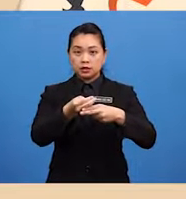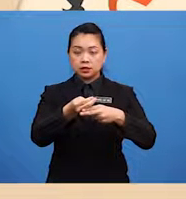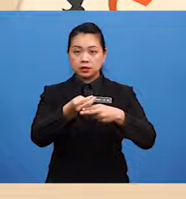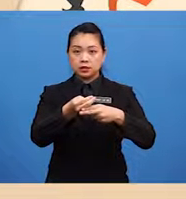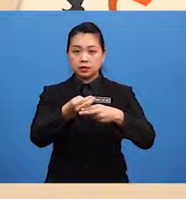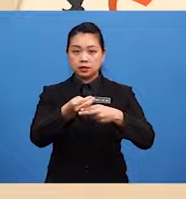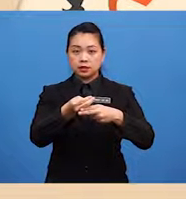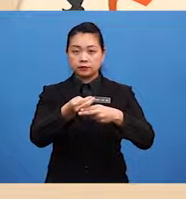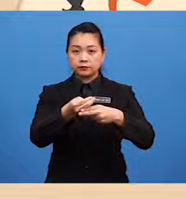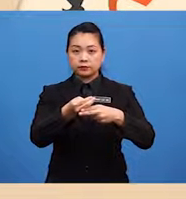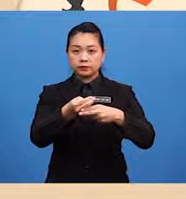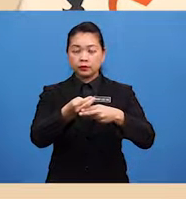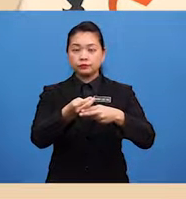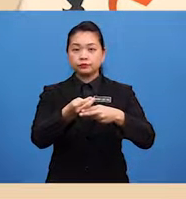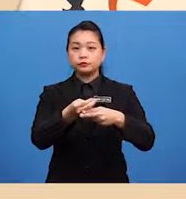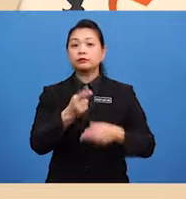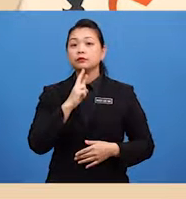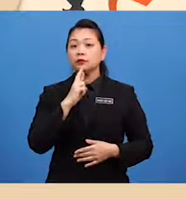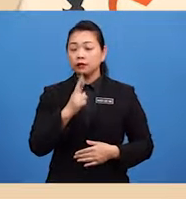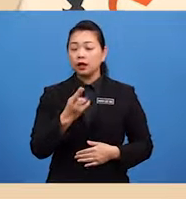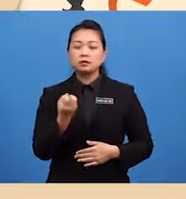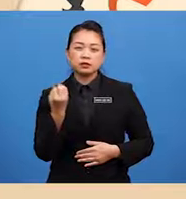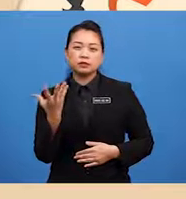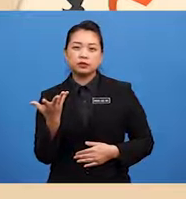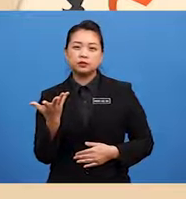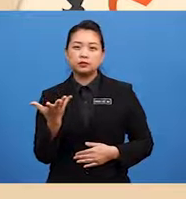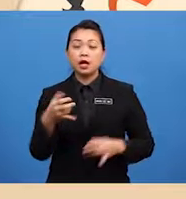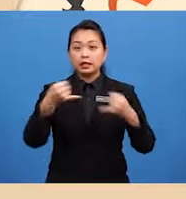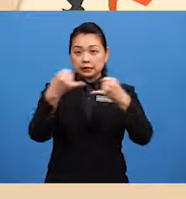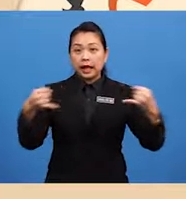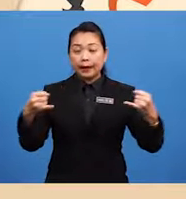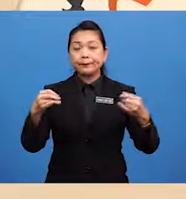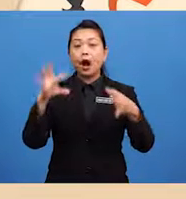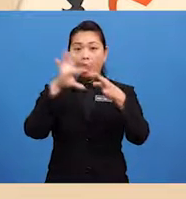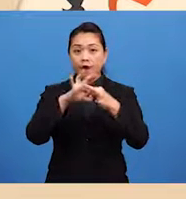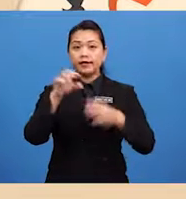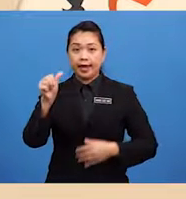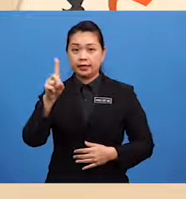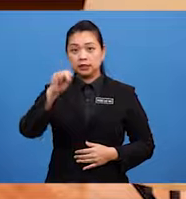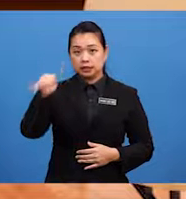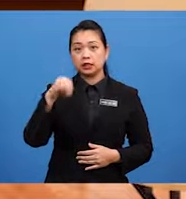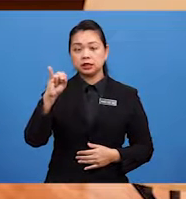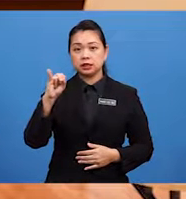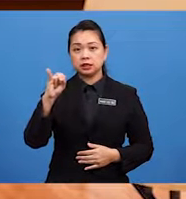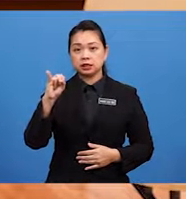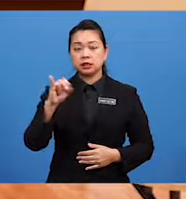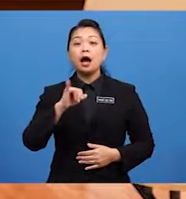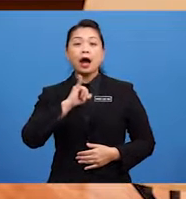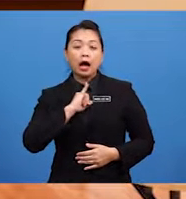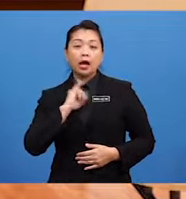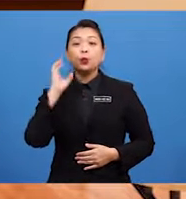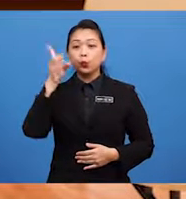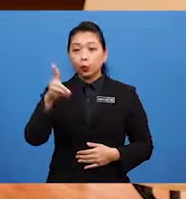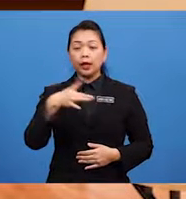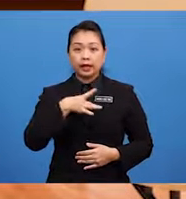There are several types of adjective I would